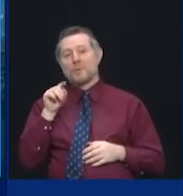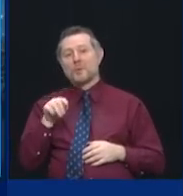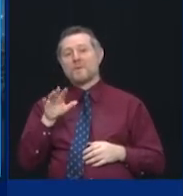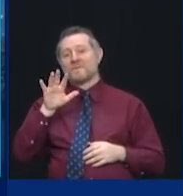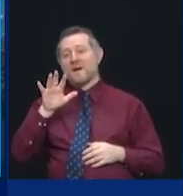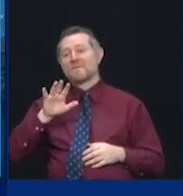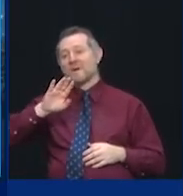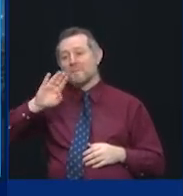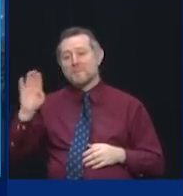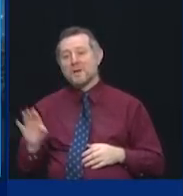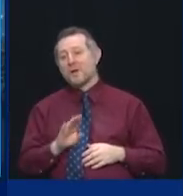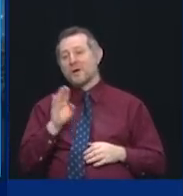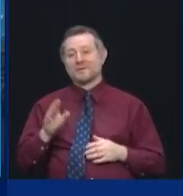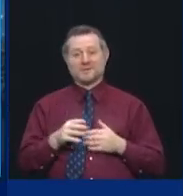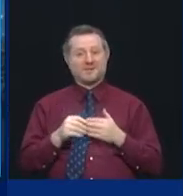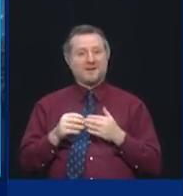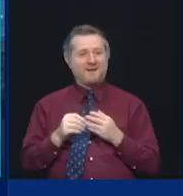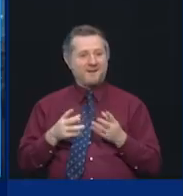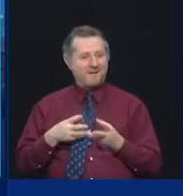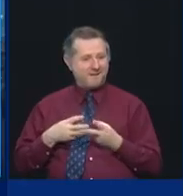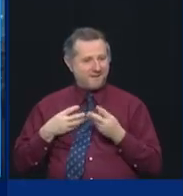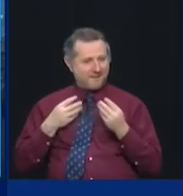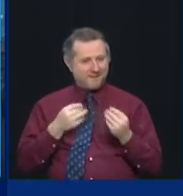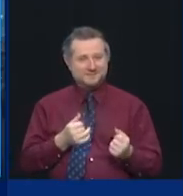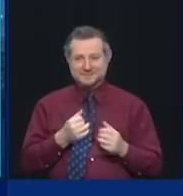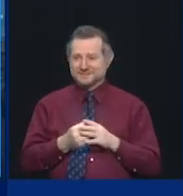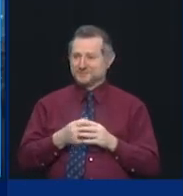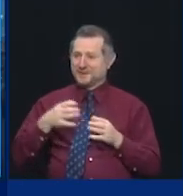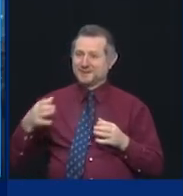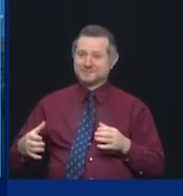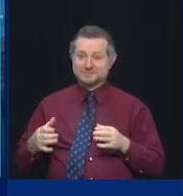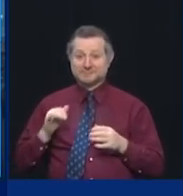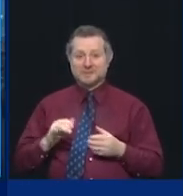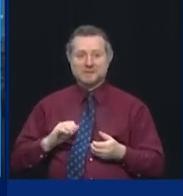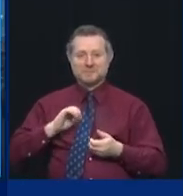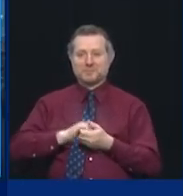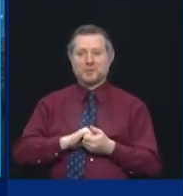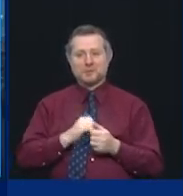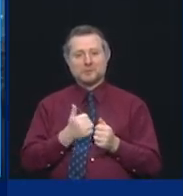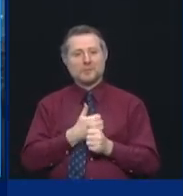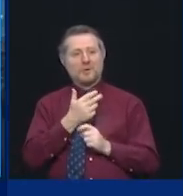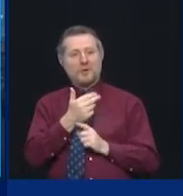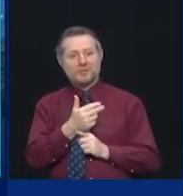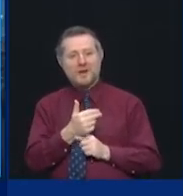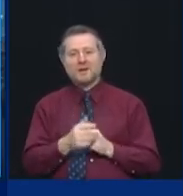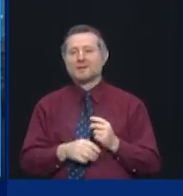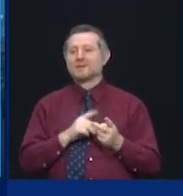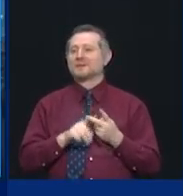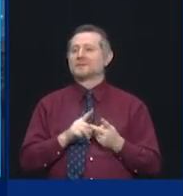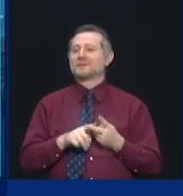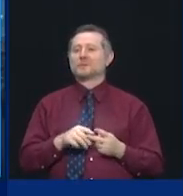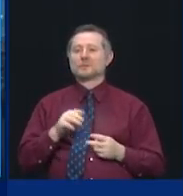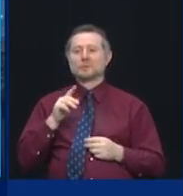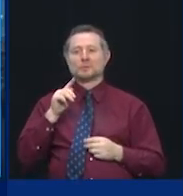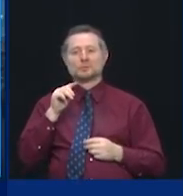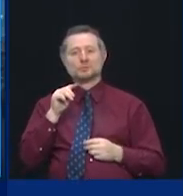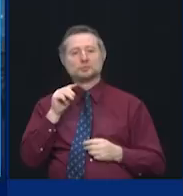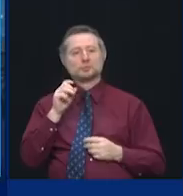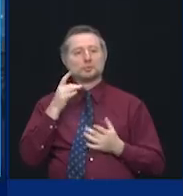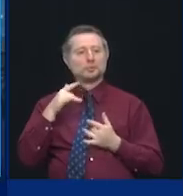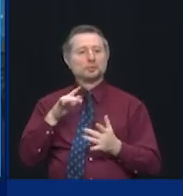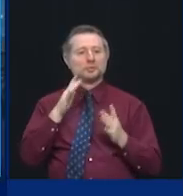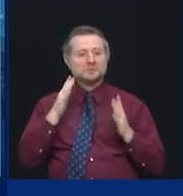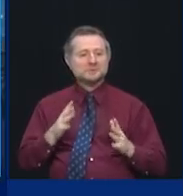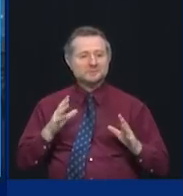works in partnership with the hotel industry, the tourism industry, will generate 6,000 new